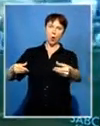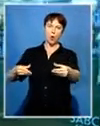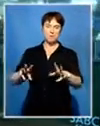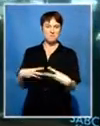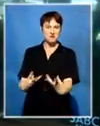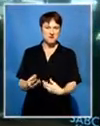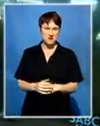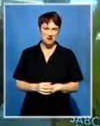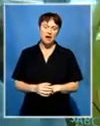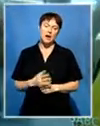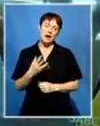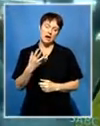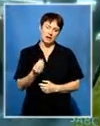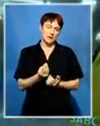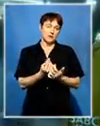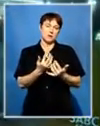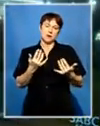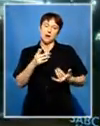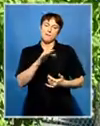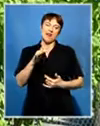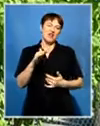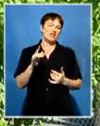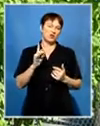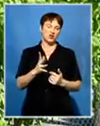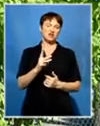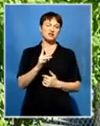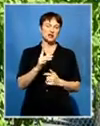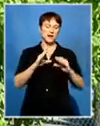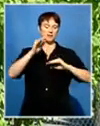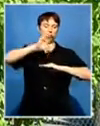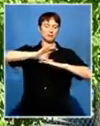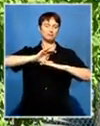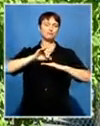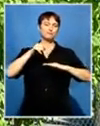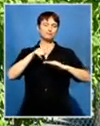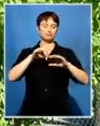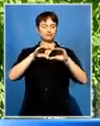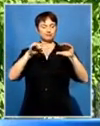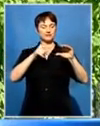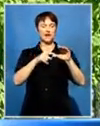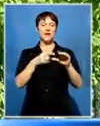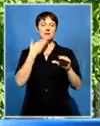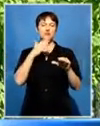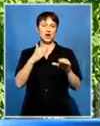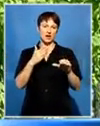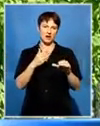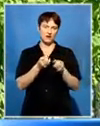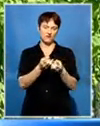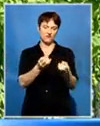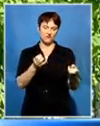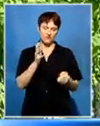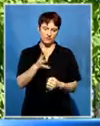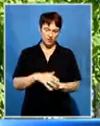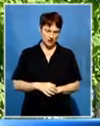set-top boxes as part of the DTT programme. are rolling out this project with speed. The manufacturers